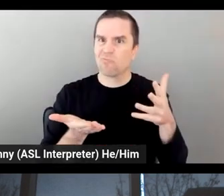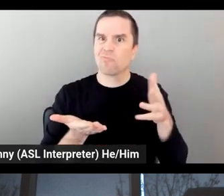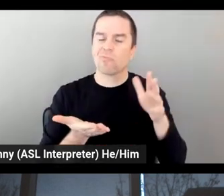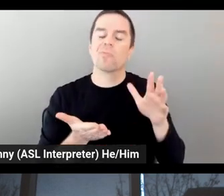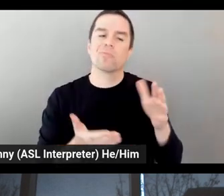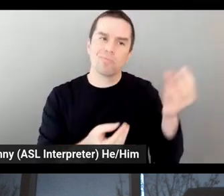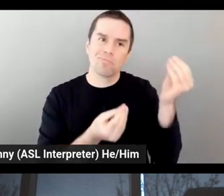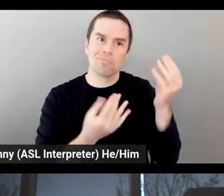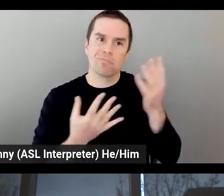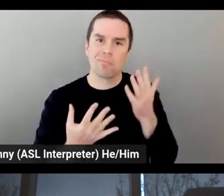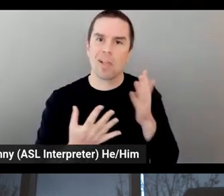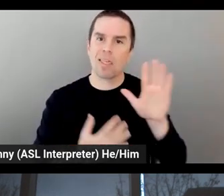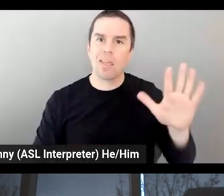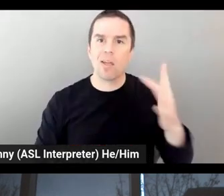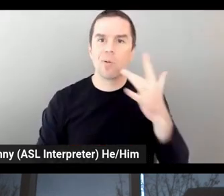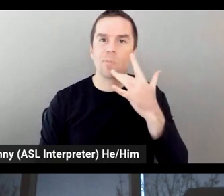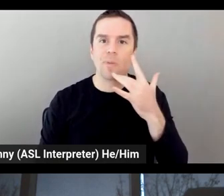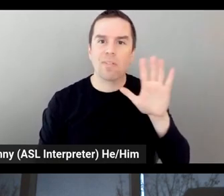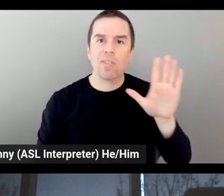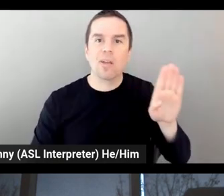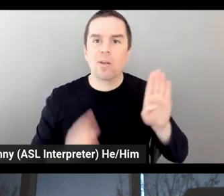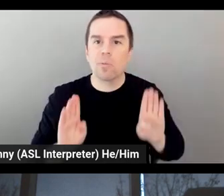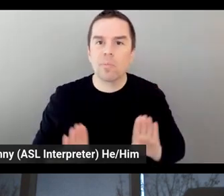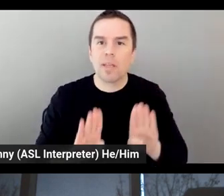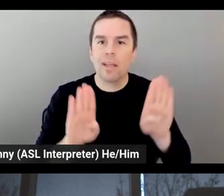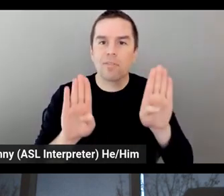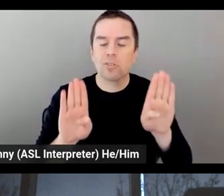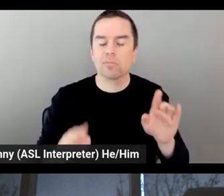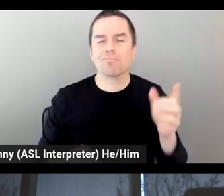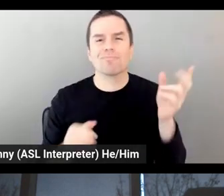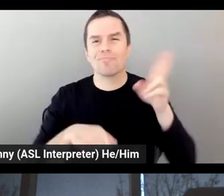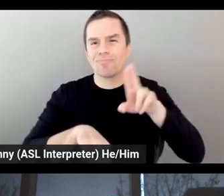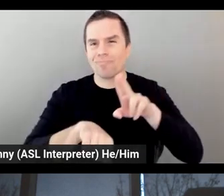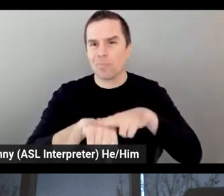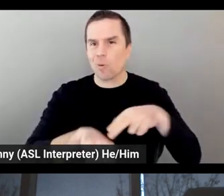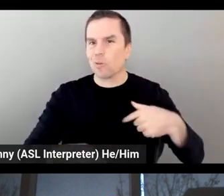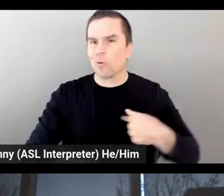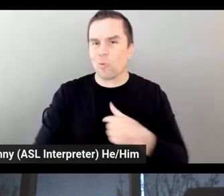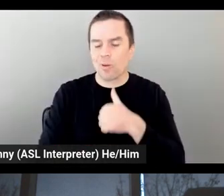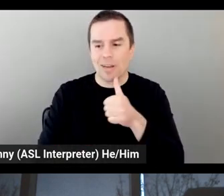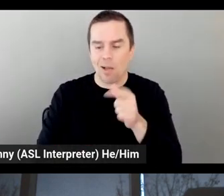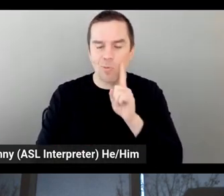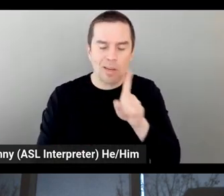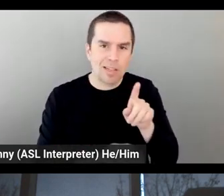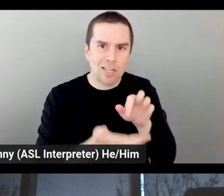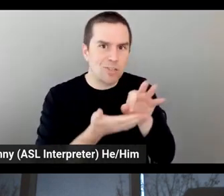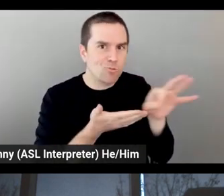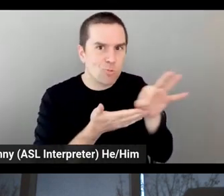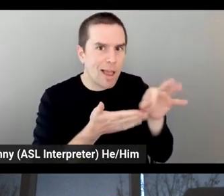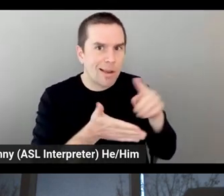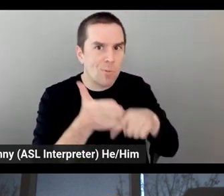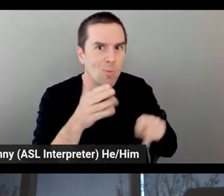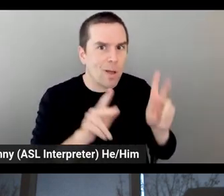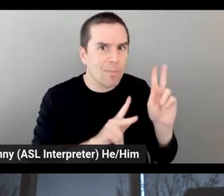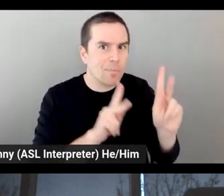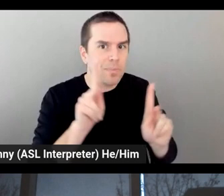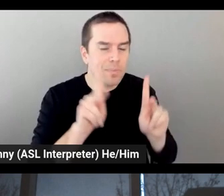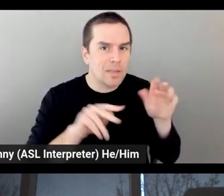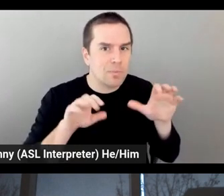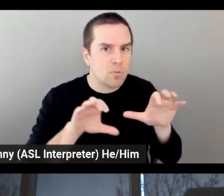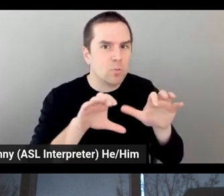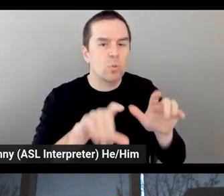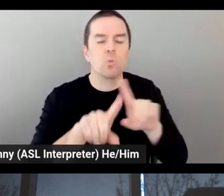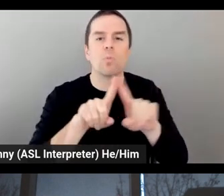us a matter of tracking what people do, but it's just understanding anonymously what the people